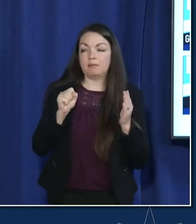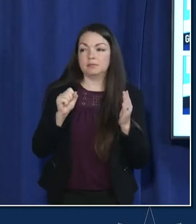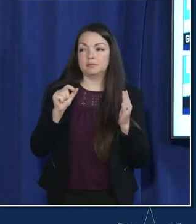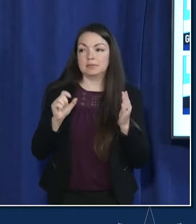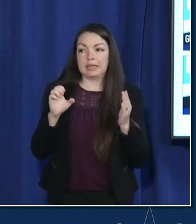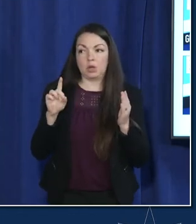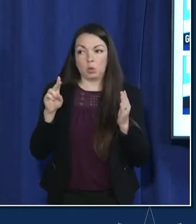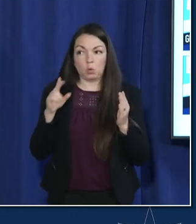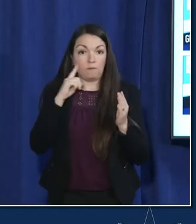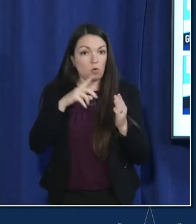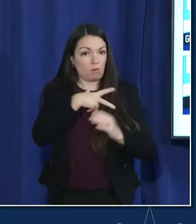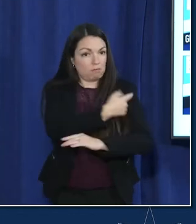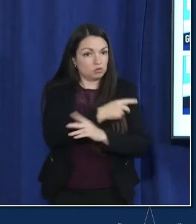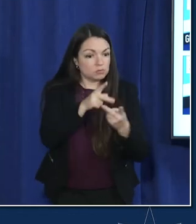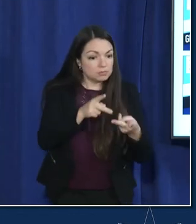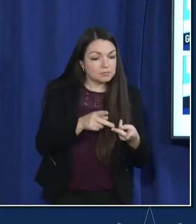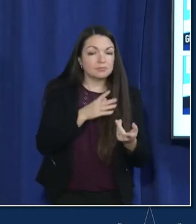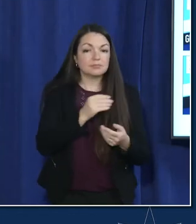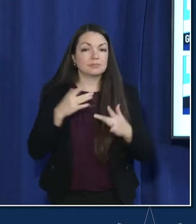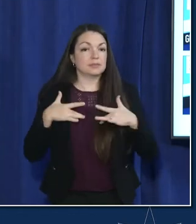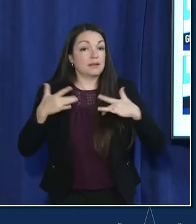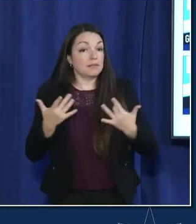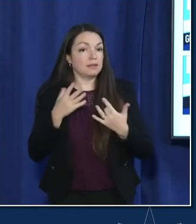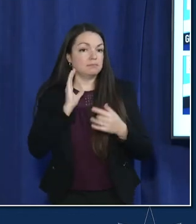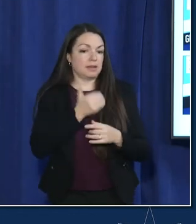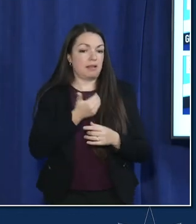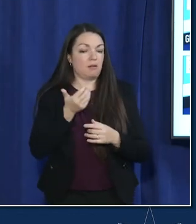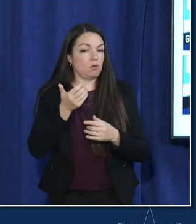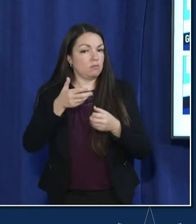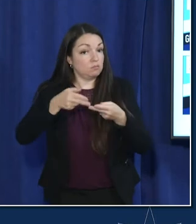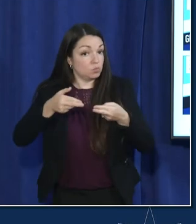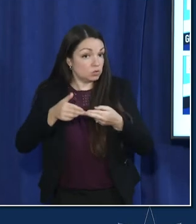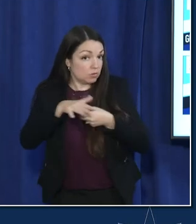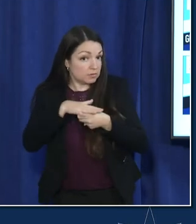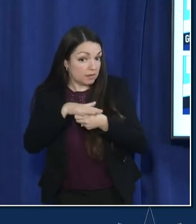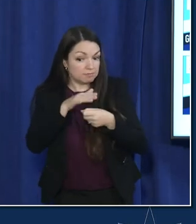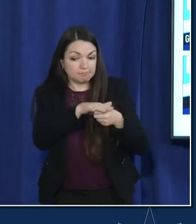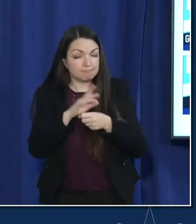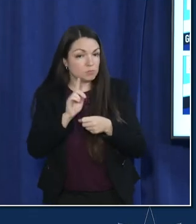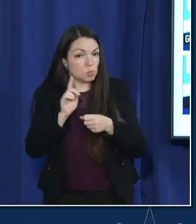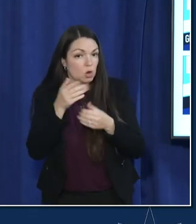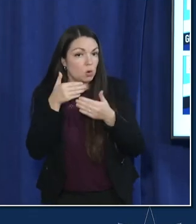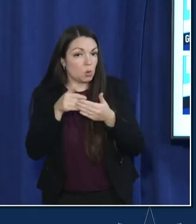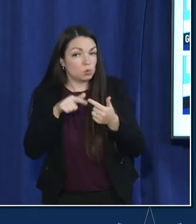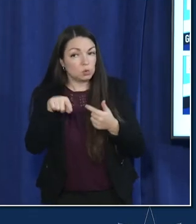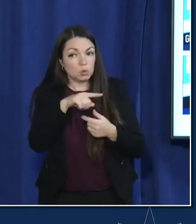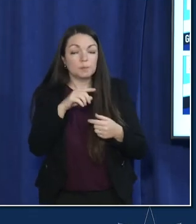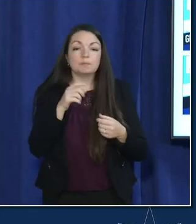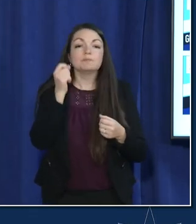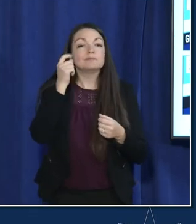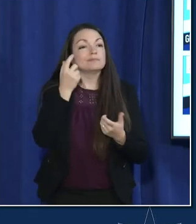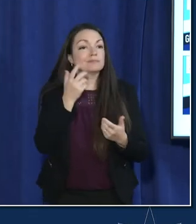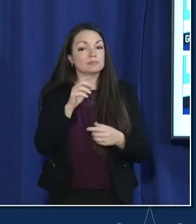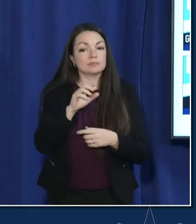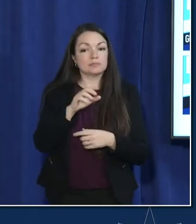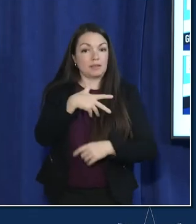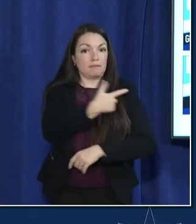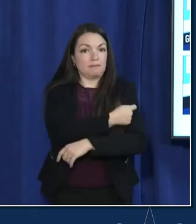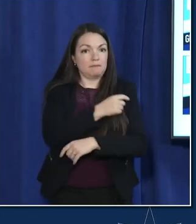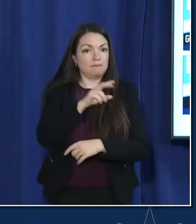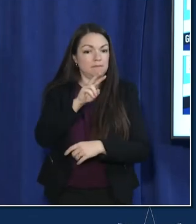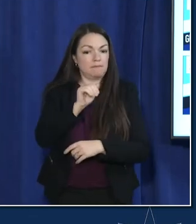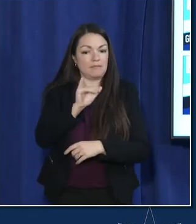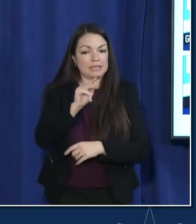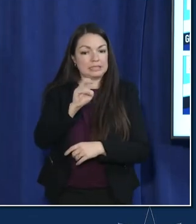or a mobile event or one of our regional sites nearest you and also you know vaccines.gov has great resources within the community kind of